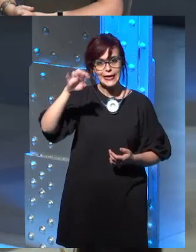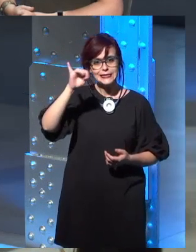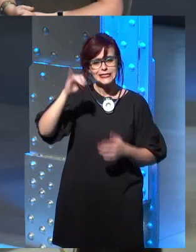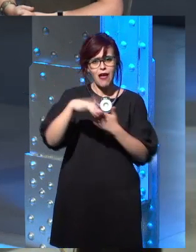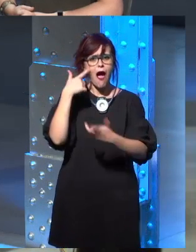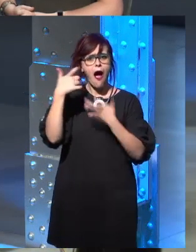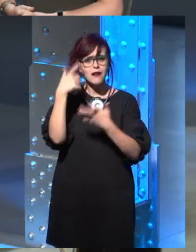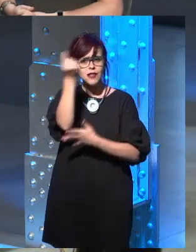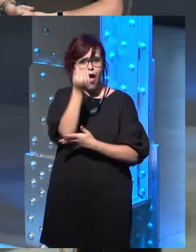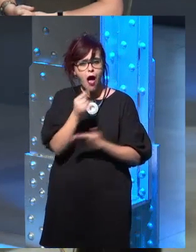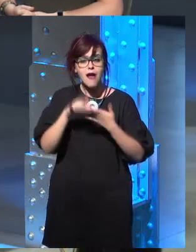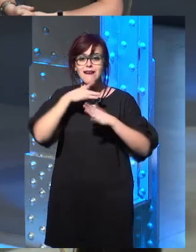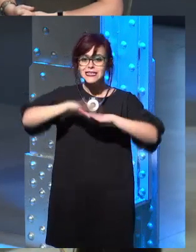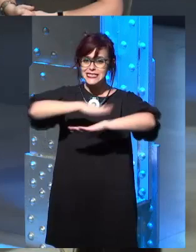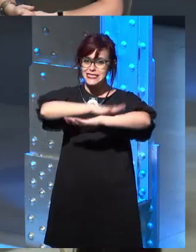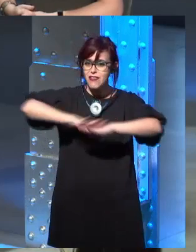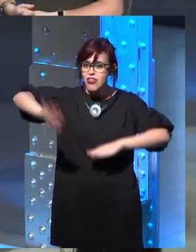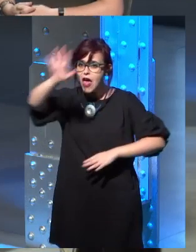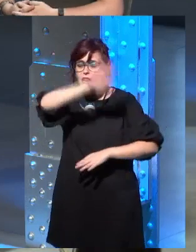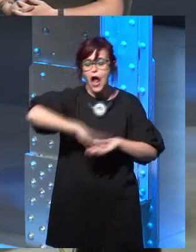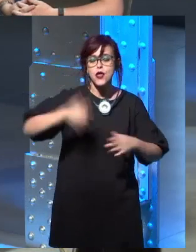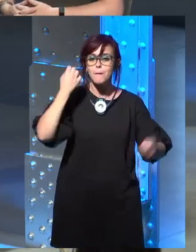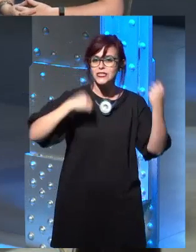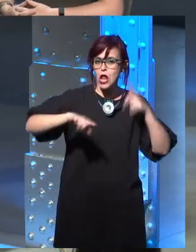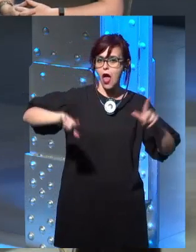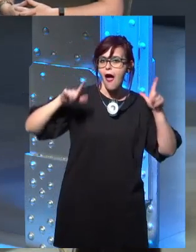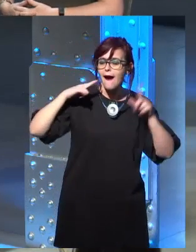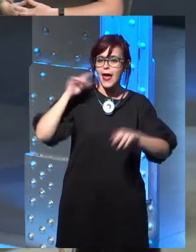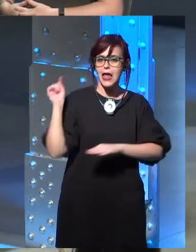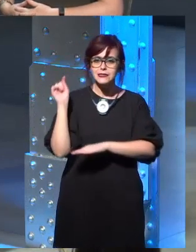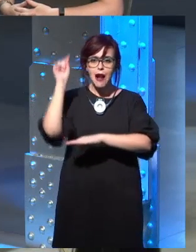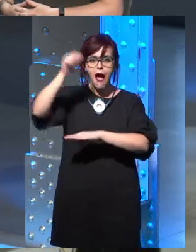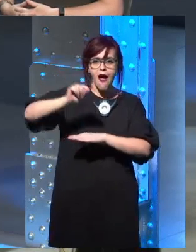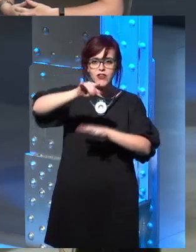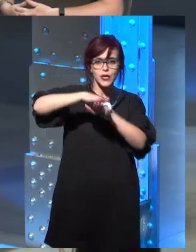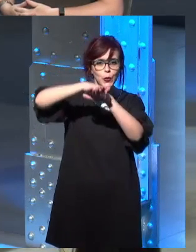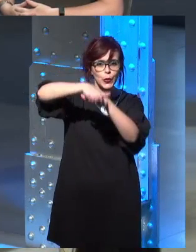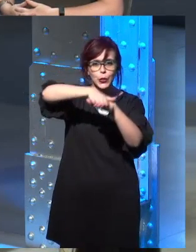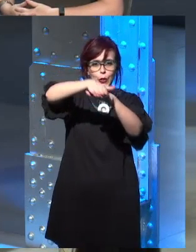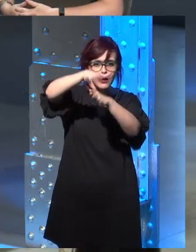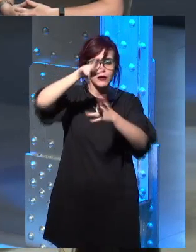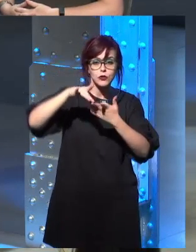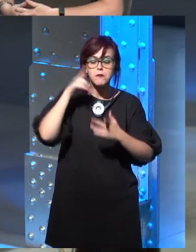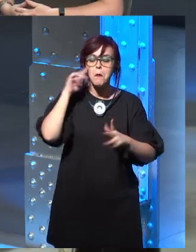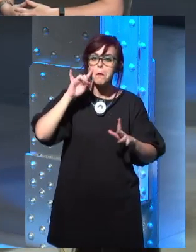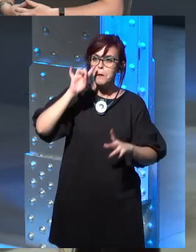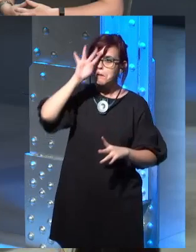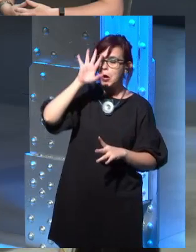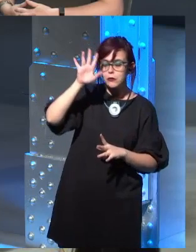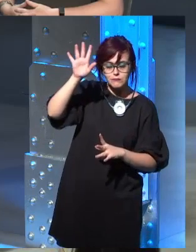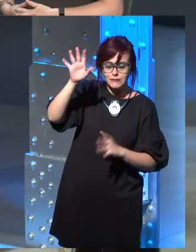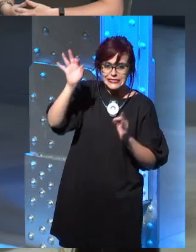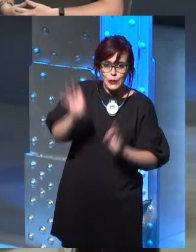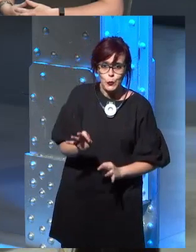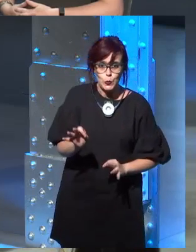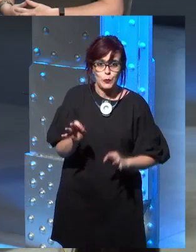Simonetti is in charge of the arts behind the movie, the sceneries, the roles, the spacecraft. So